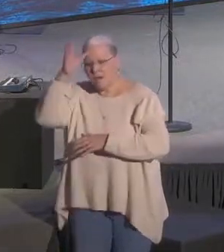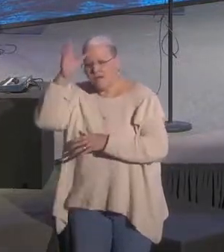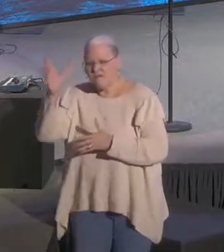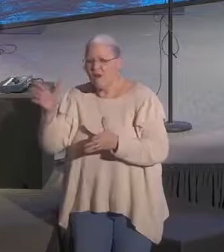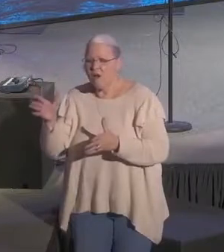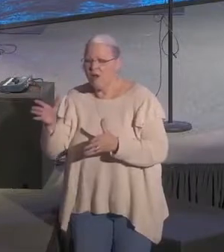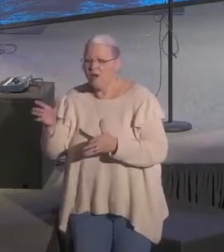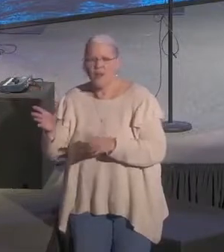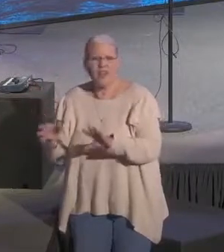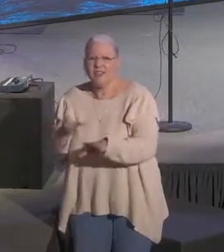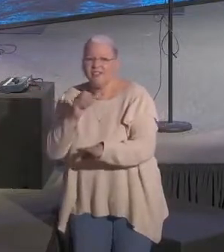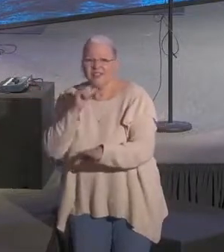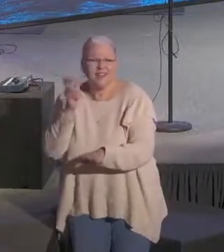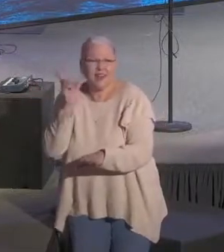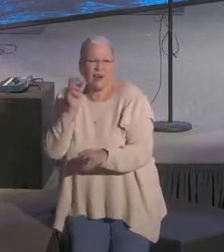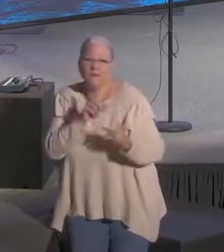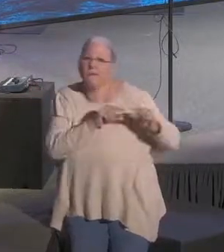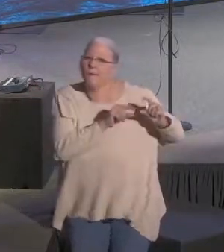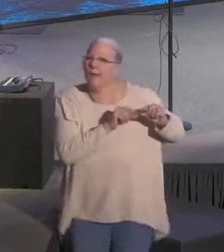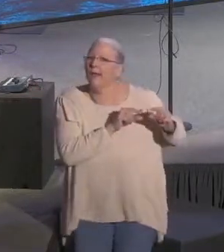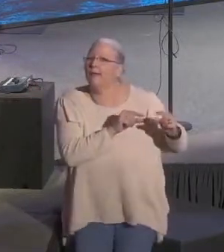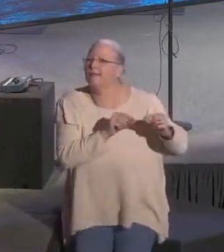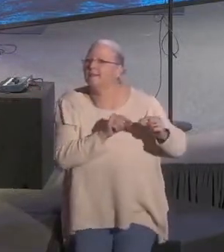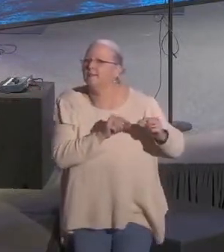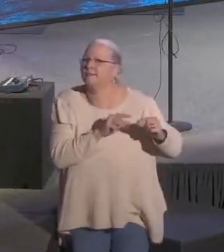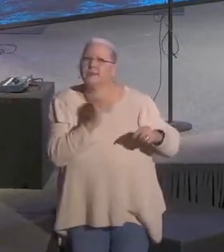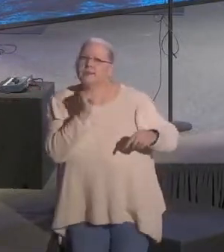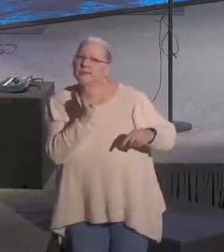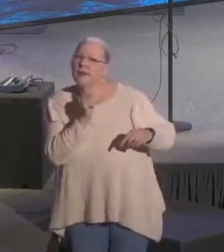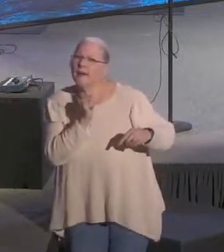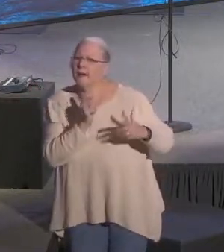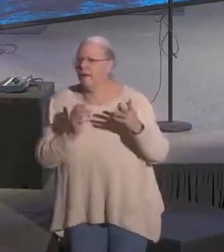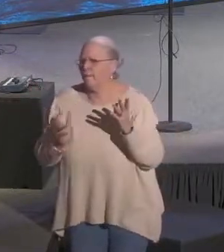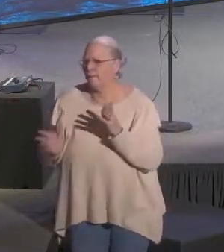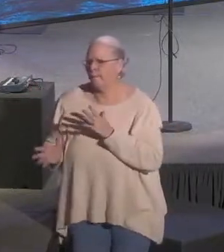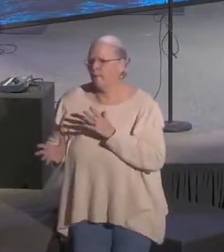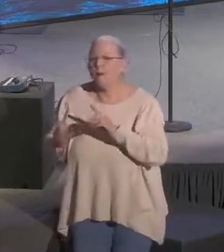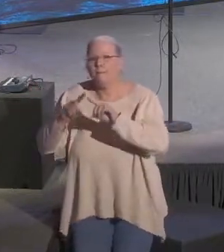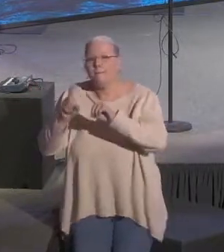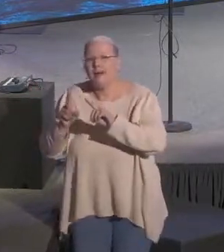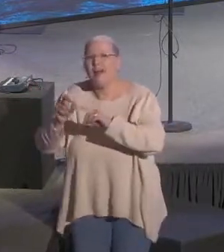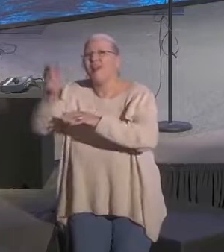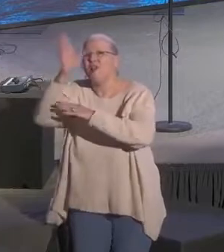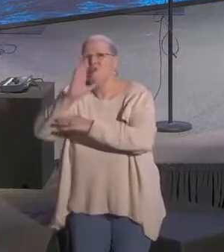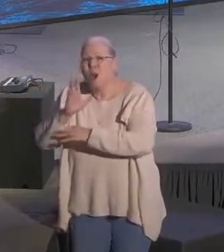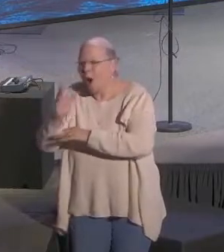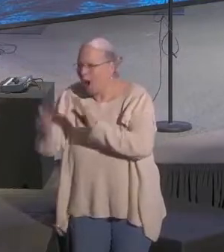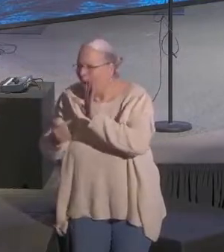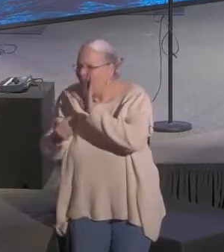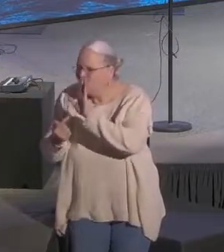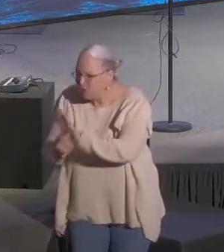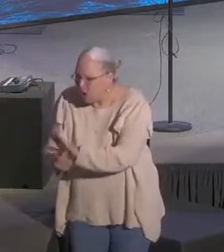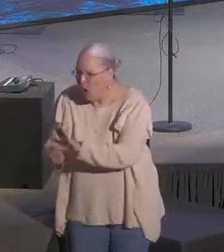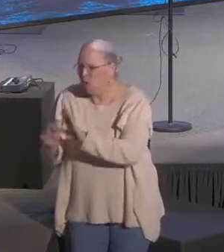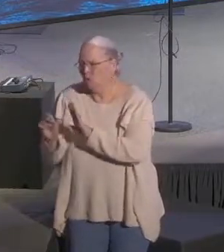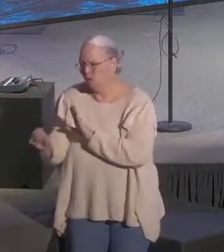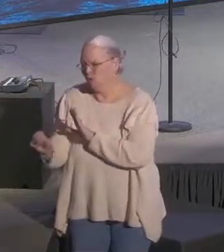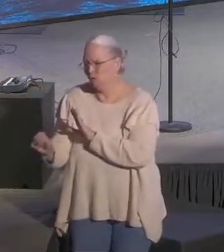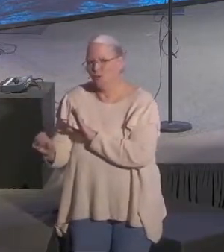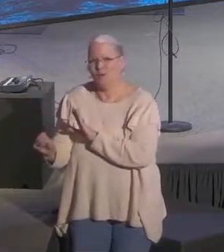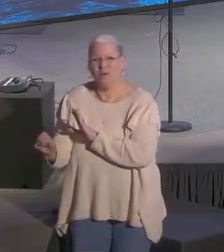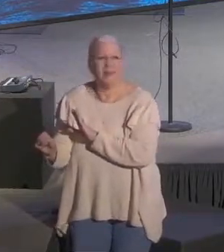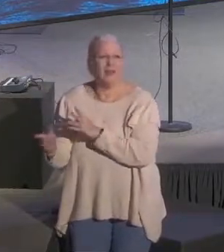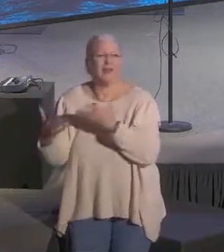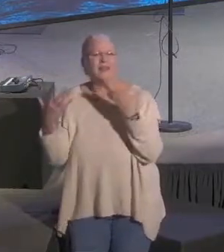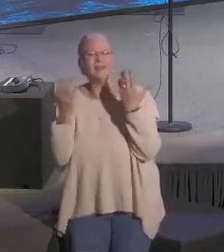In other words, Peter, you didn't hear this from a rumor. You didn't hear it through the gossip mill. God show you this. That's the